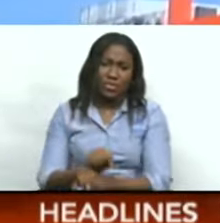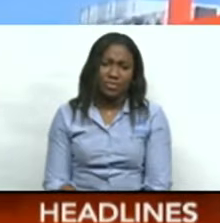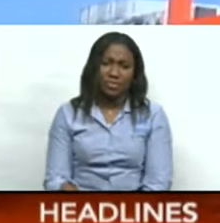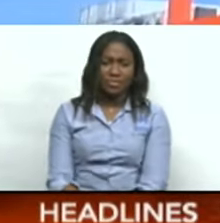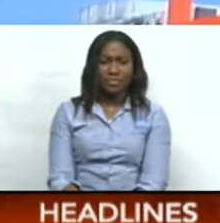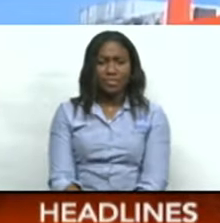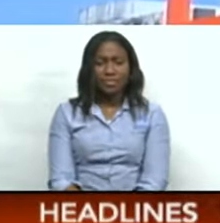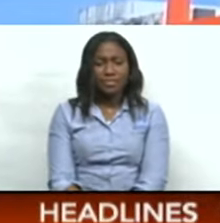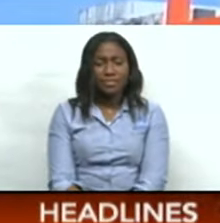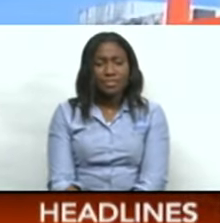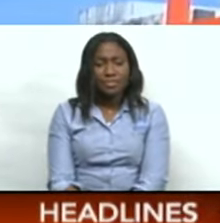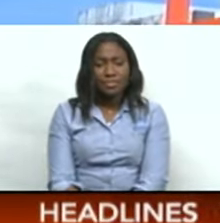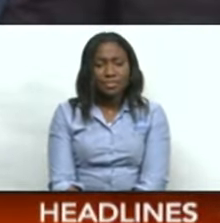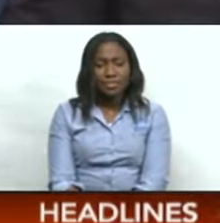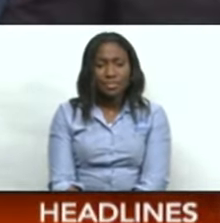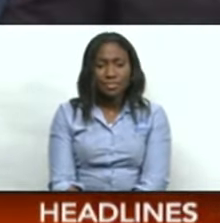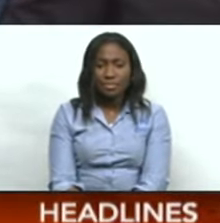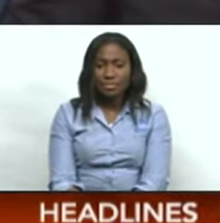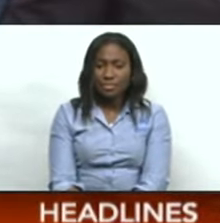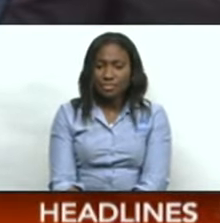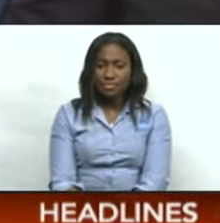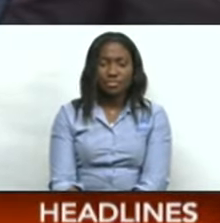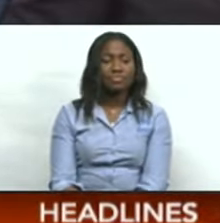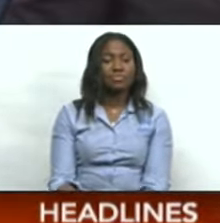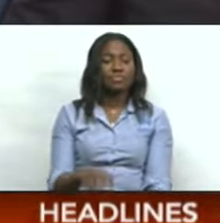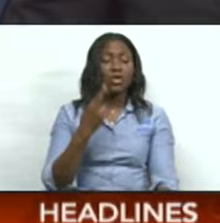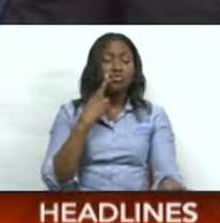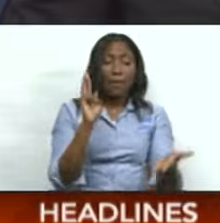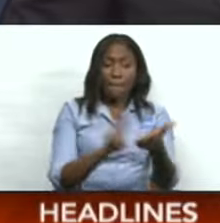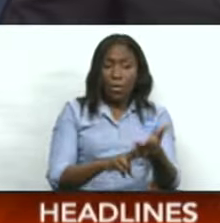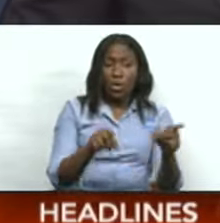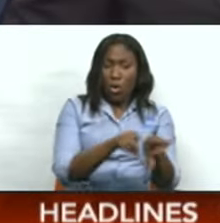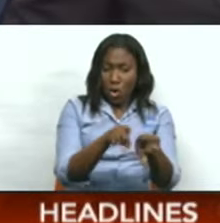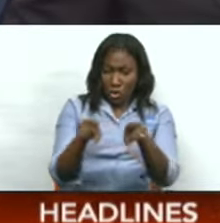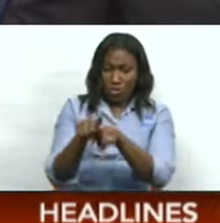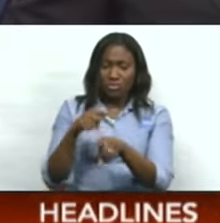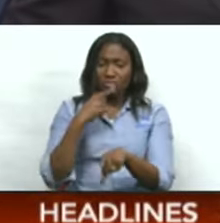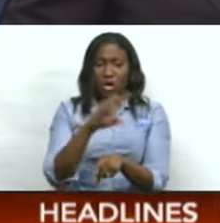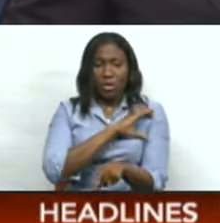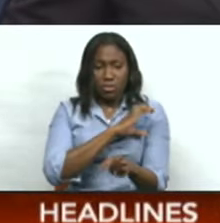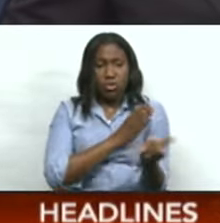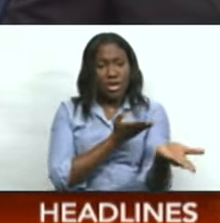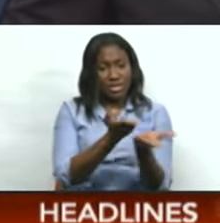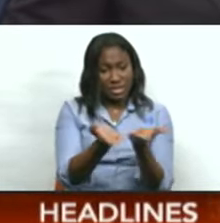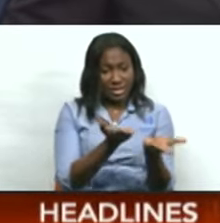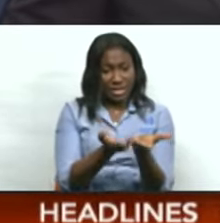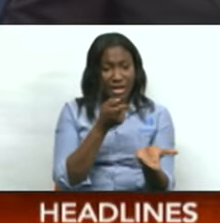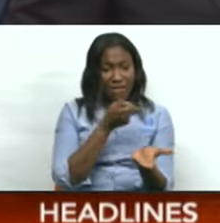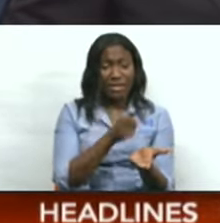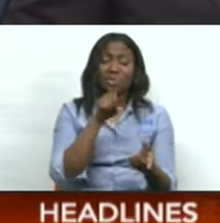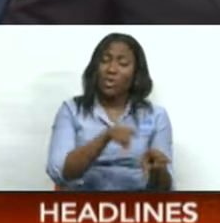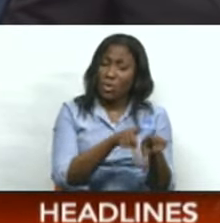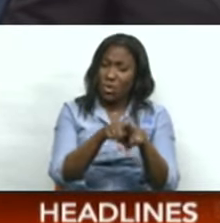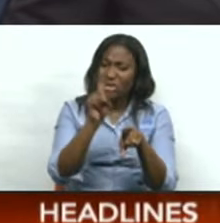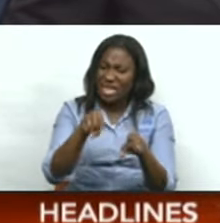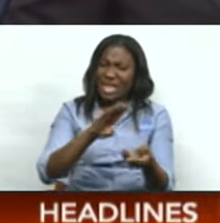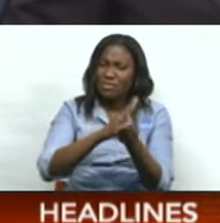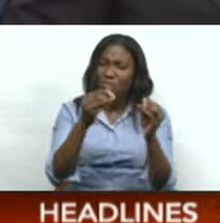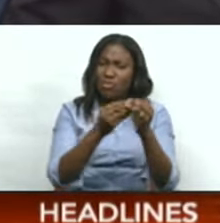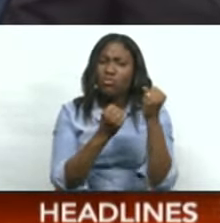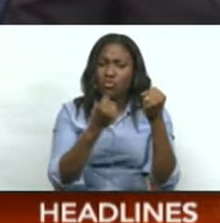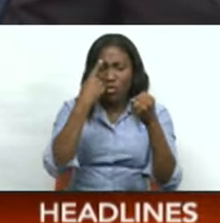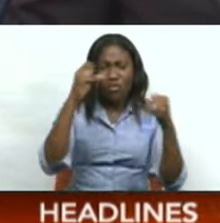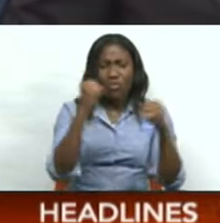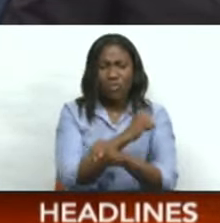Akash Samaru, CNC3 News. Meanwhile, the report also named the police service as another entity that needs strengthening in order to combat